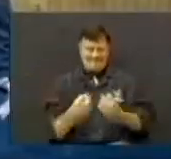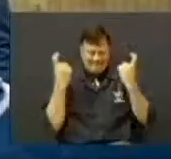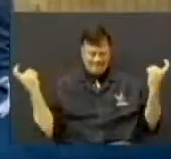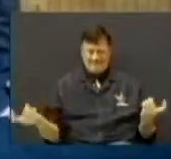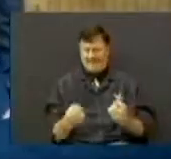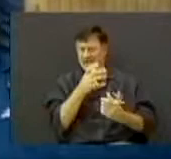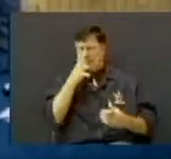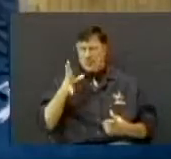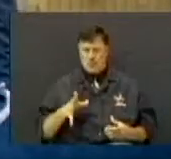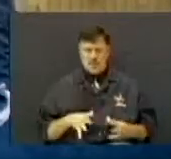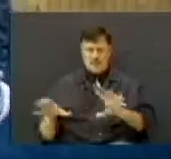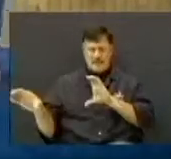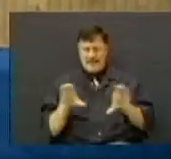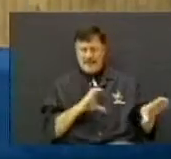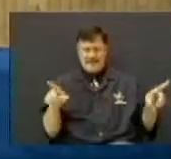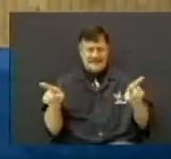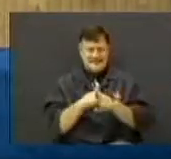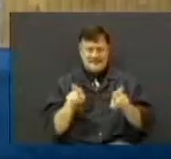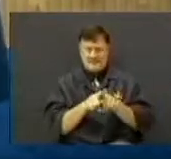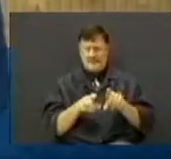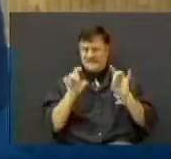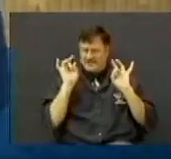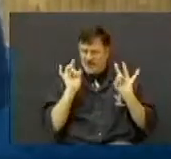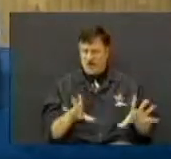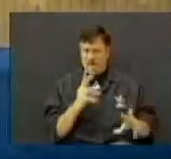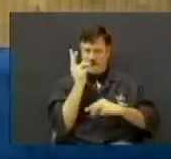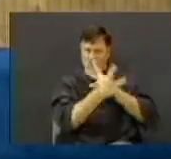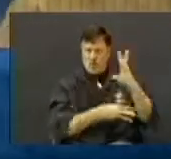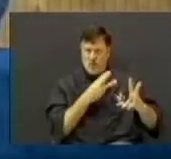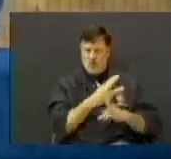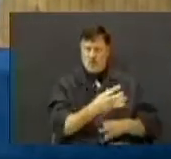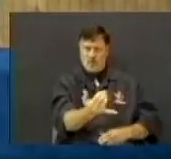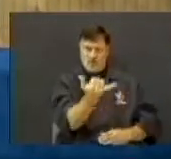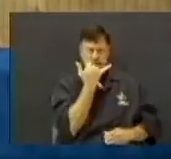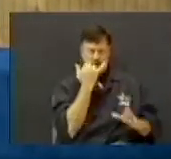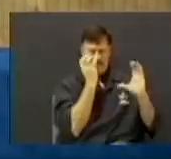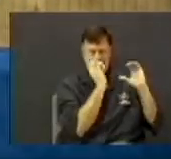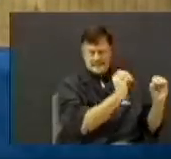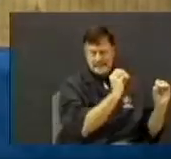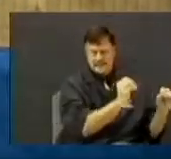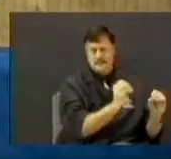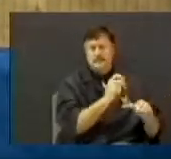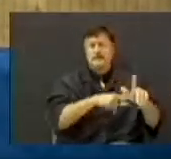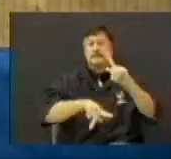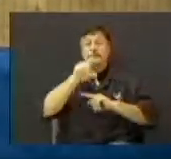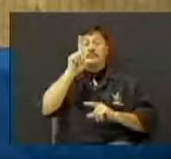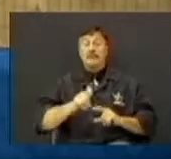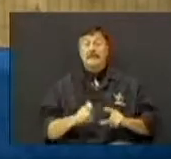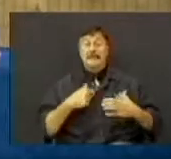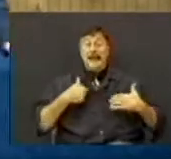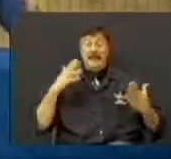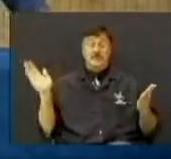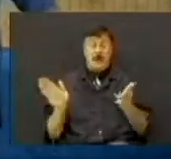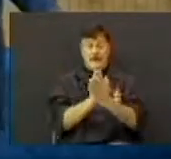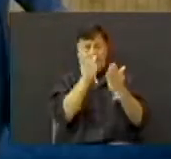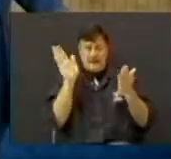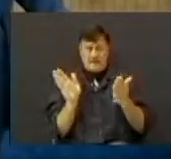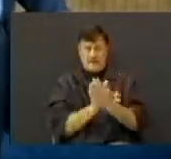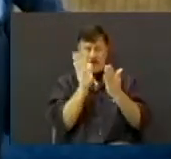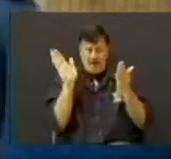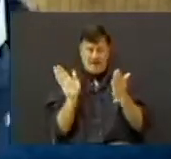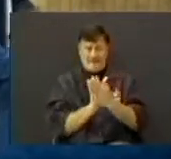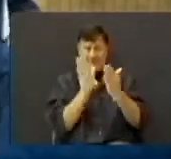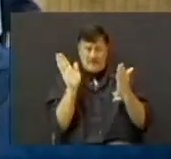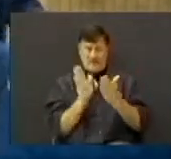a feminist acting like a bunch of bozos. They're getting all their attention. But I want to tell you that people need to get applause this morning. It's those that's in this